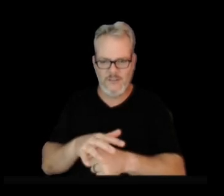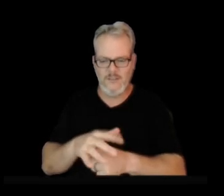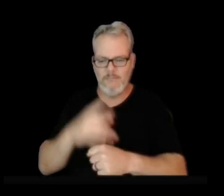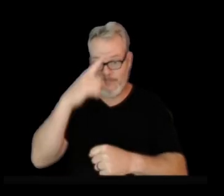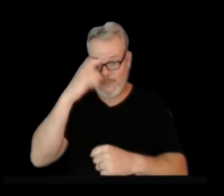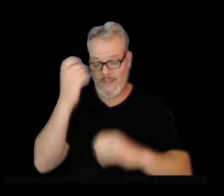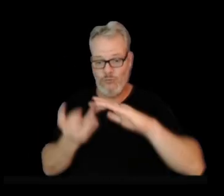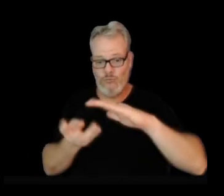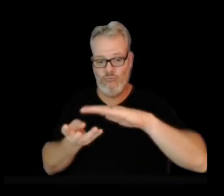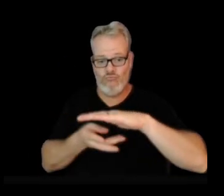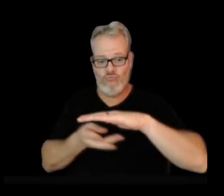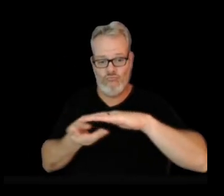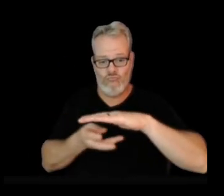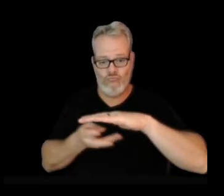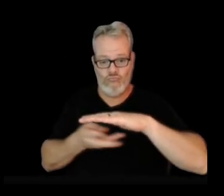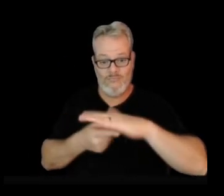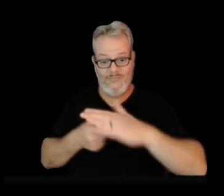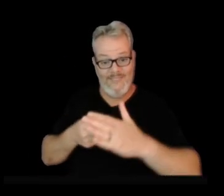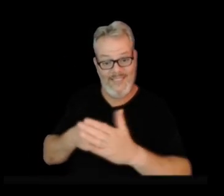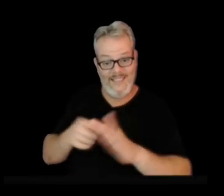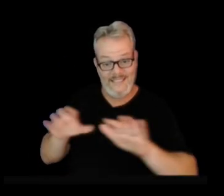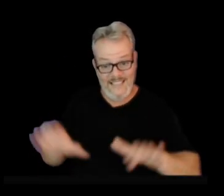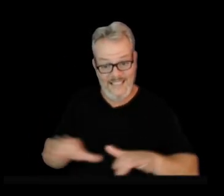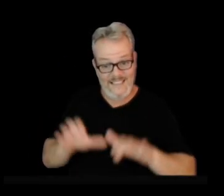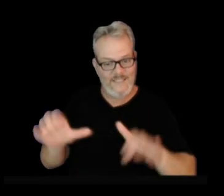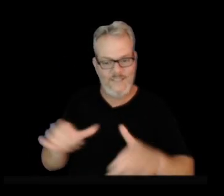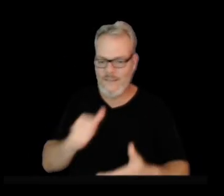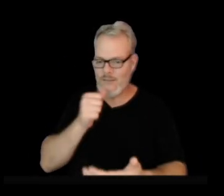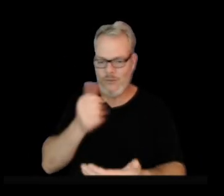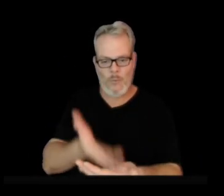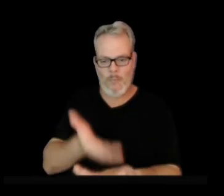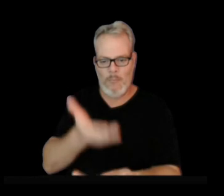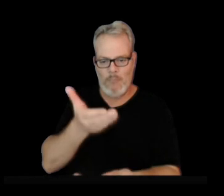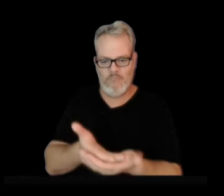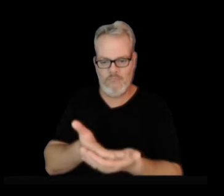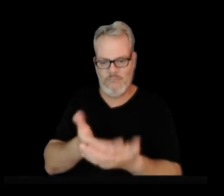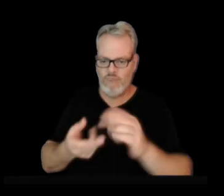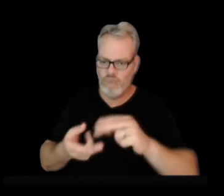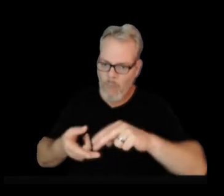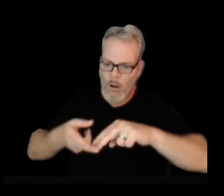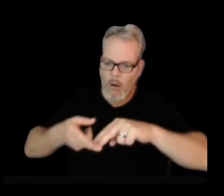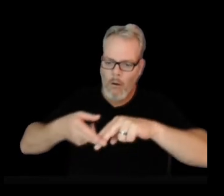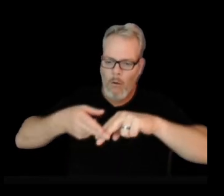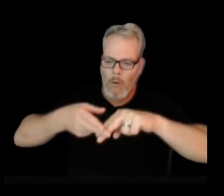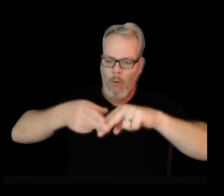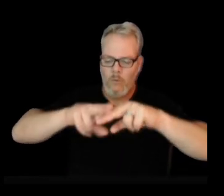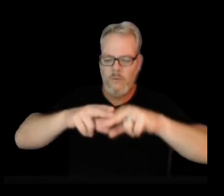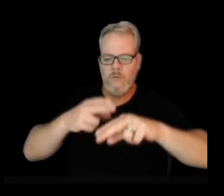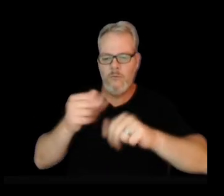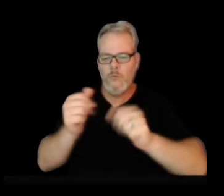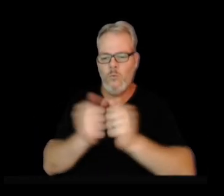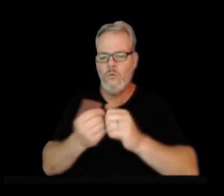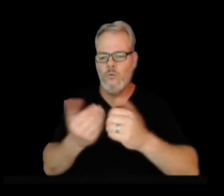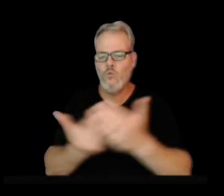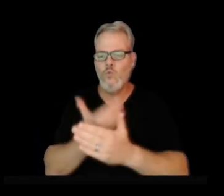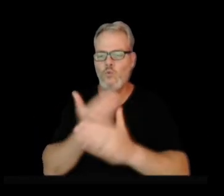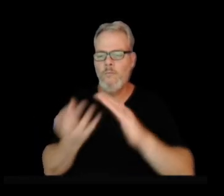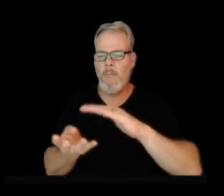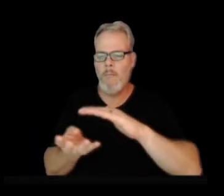This activity does not currently indicate intrusion growth via new magma being supplied from the summit.